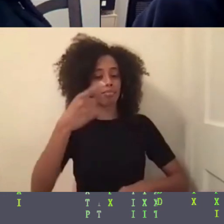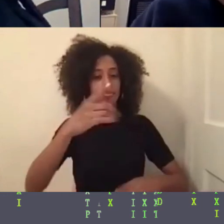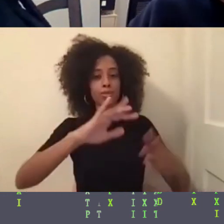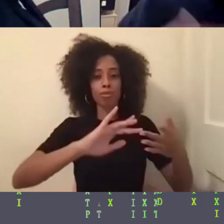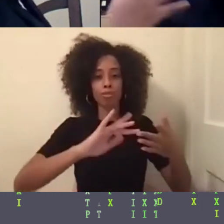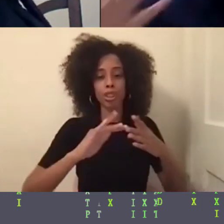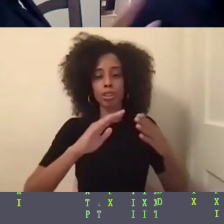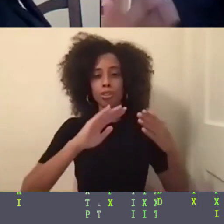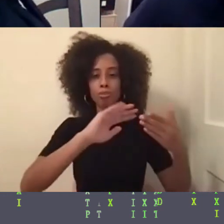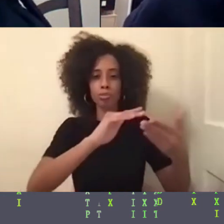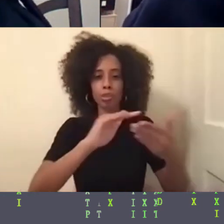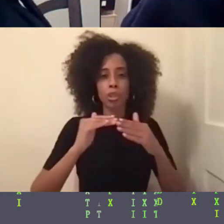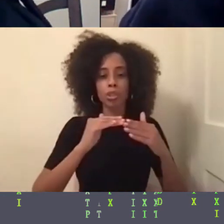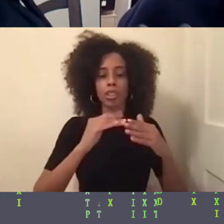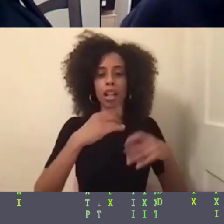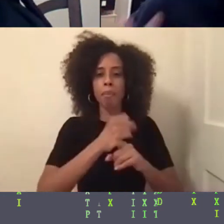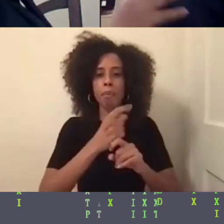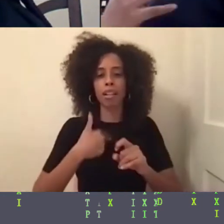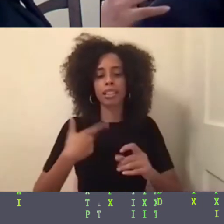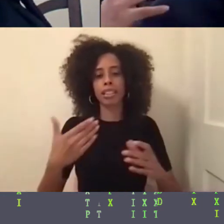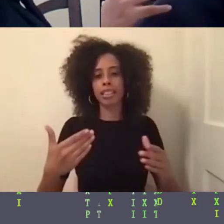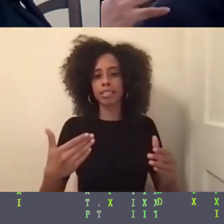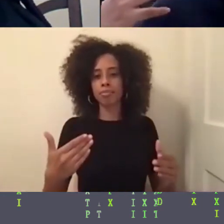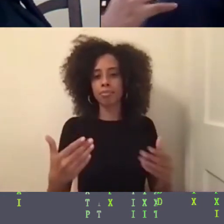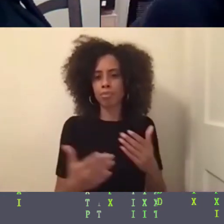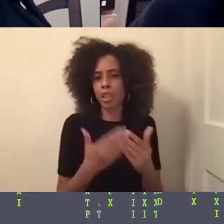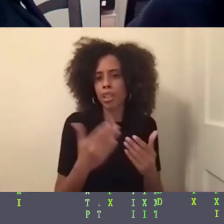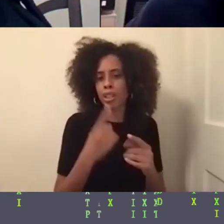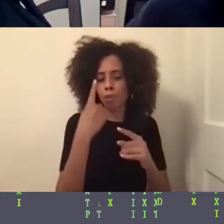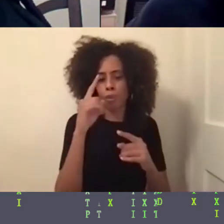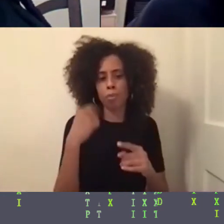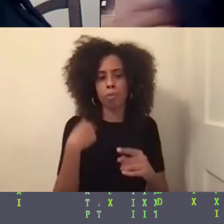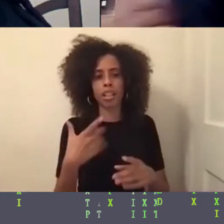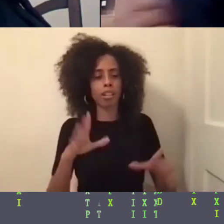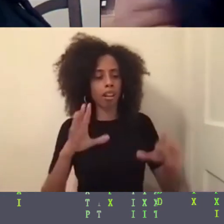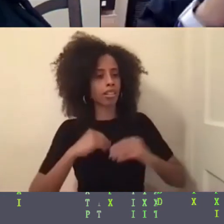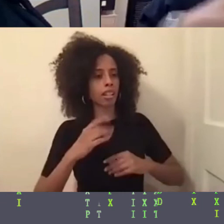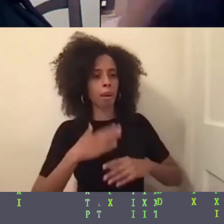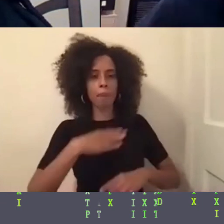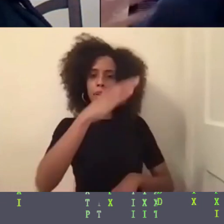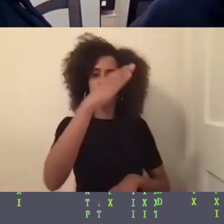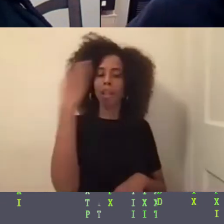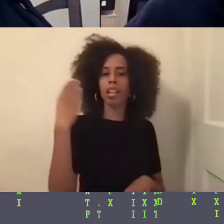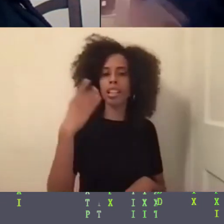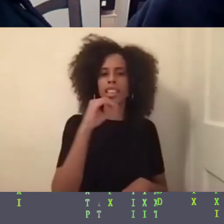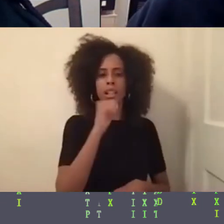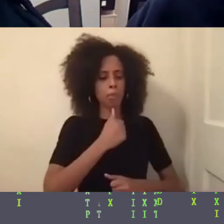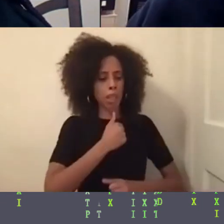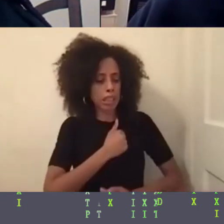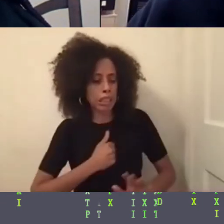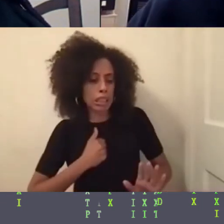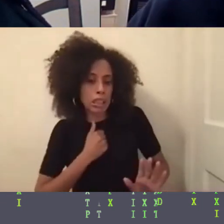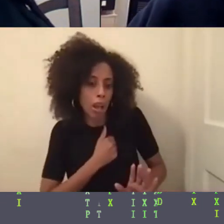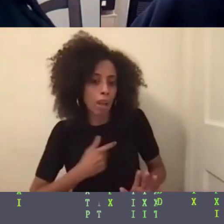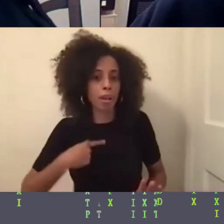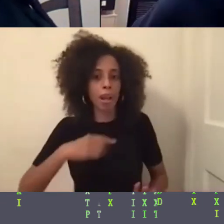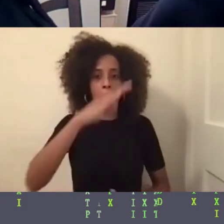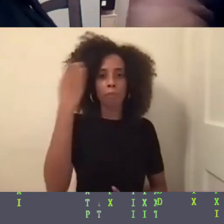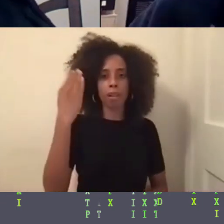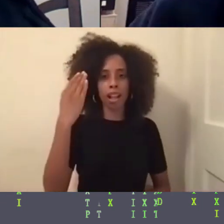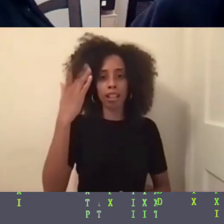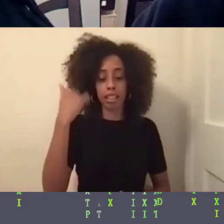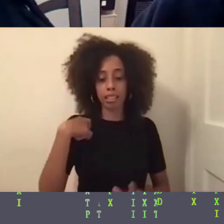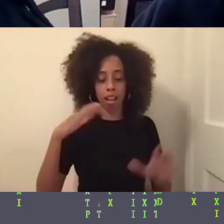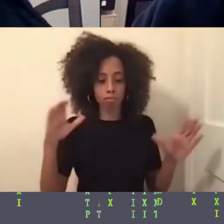made it easier for me to kind of embrace my blackness and be unapologetically black. Um, because I'm around more people that were at least